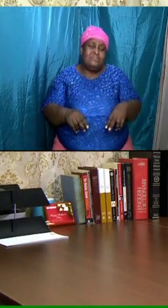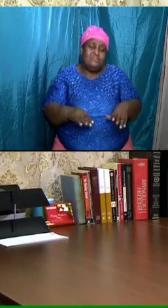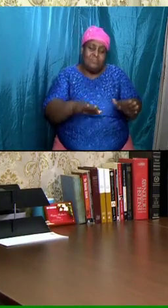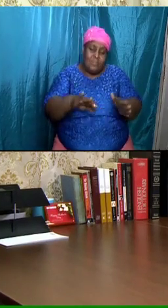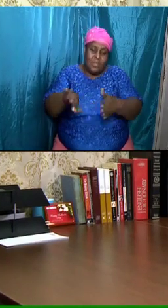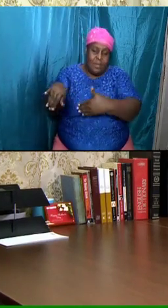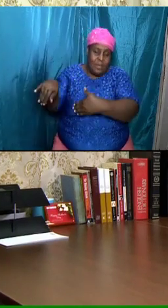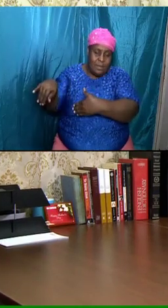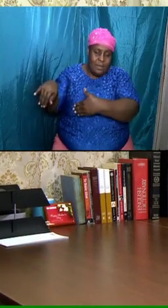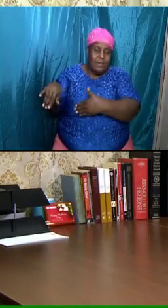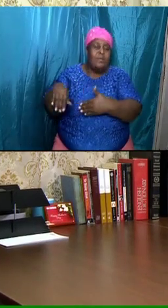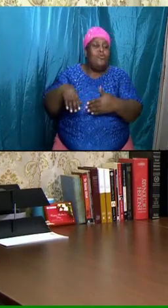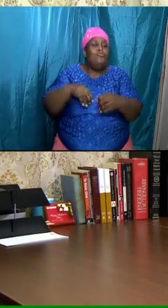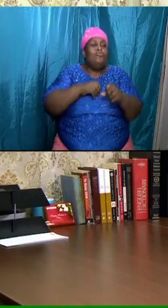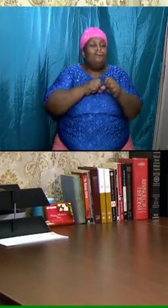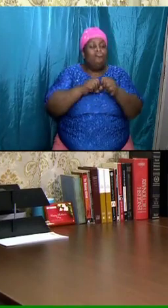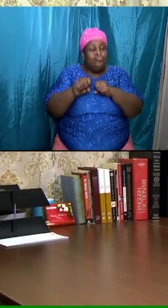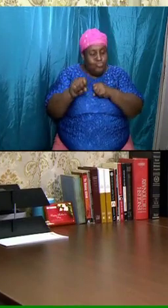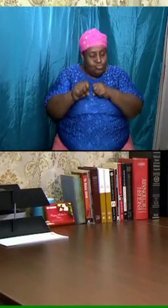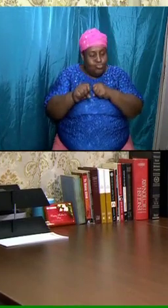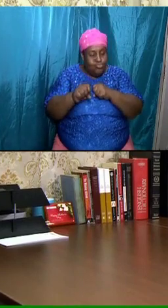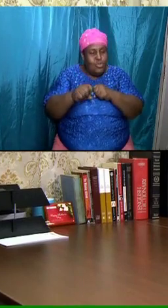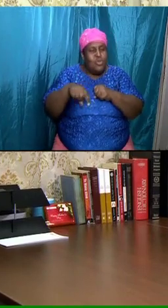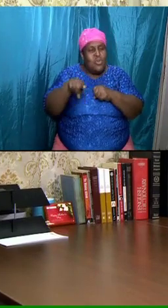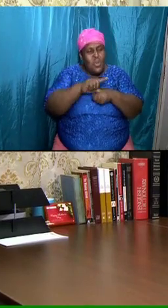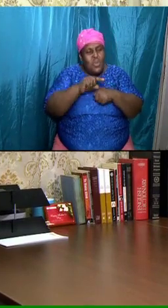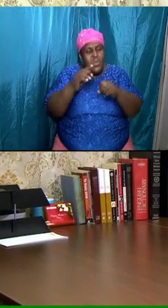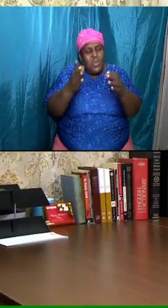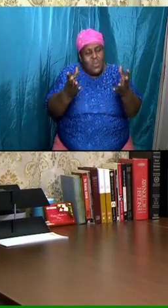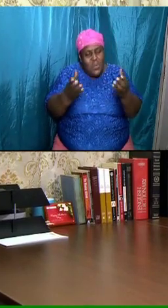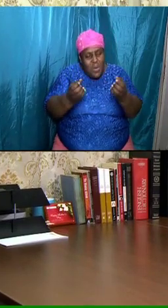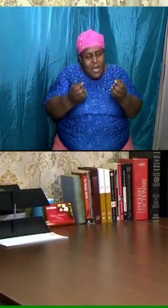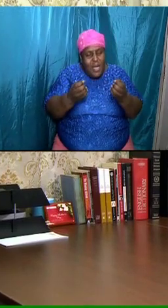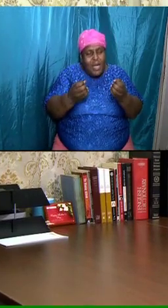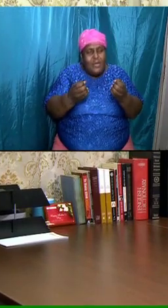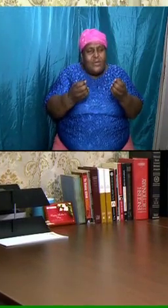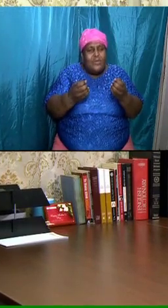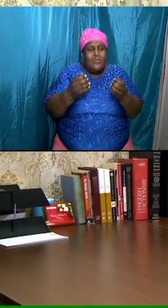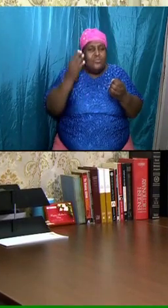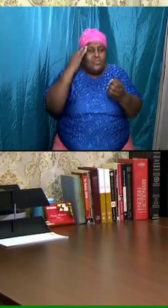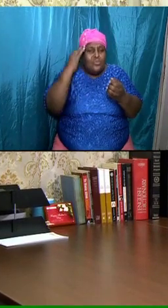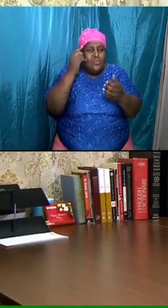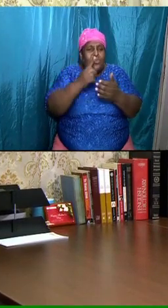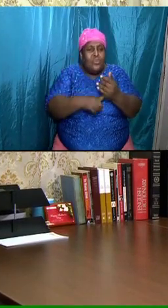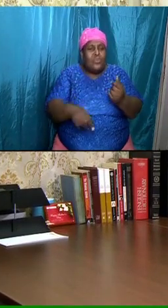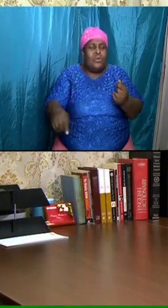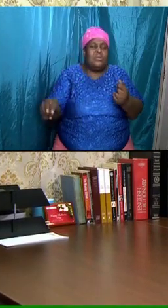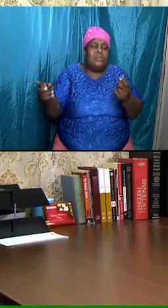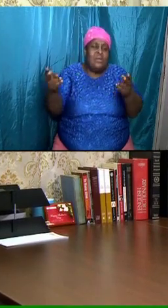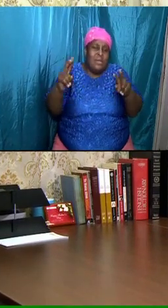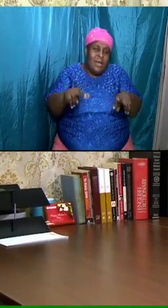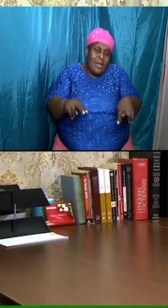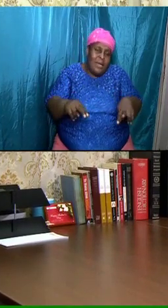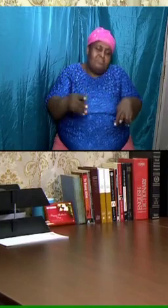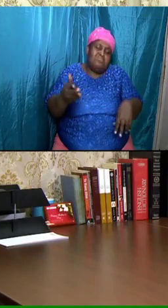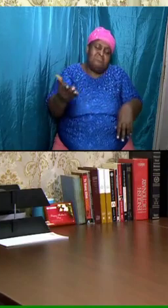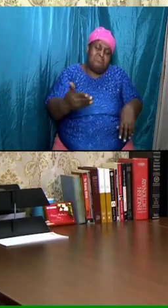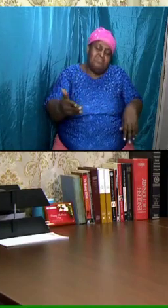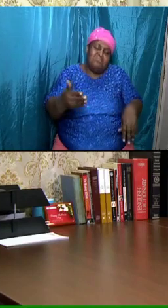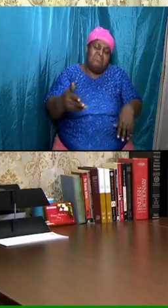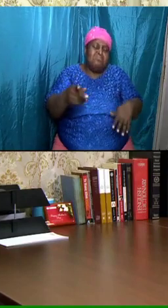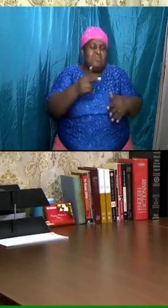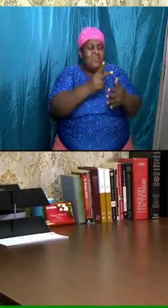and so we want to know look exactly what was happening here the first stage